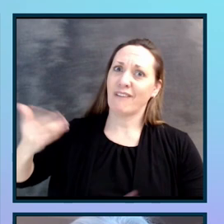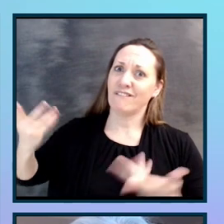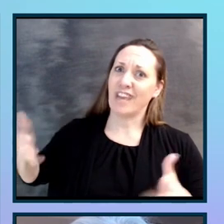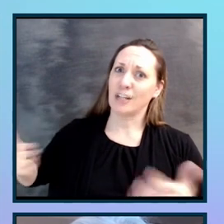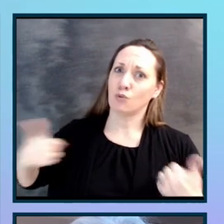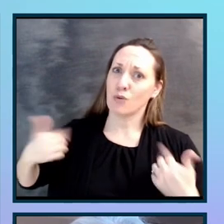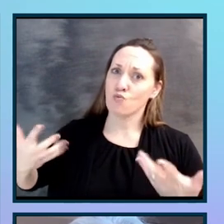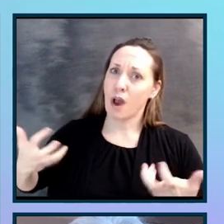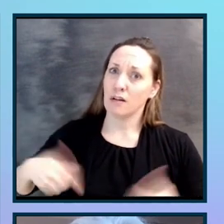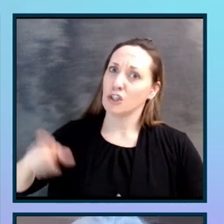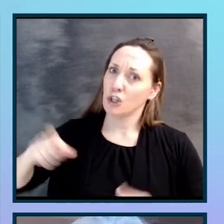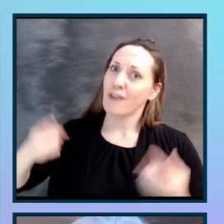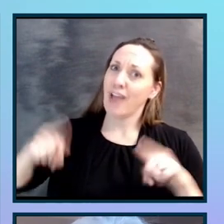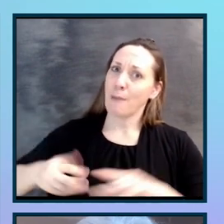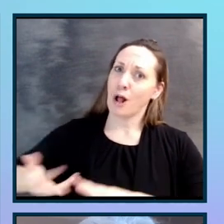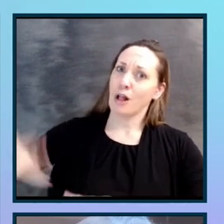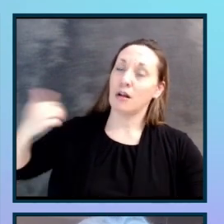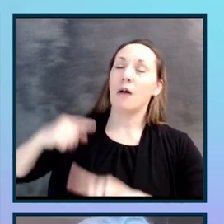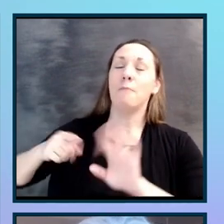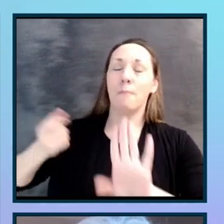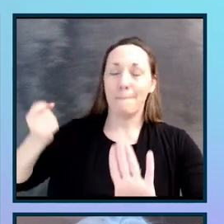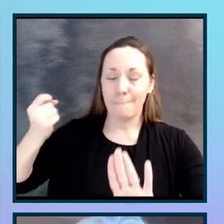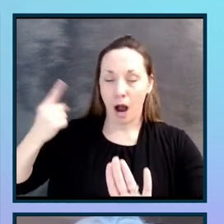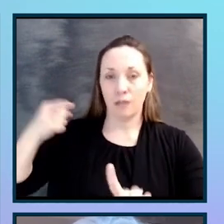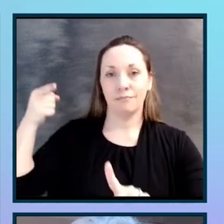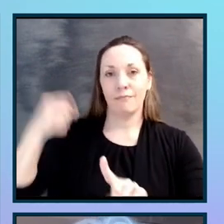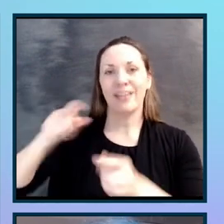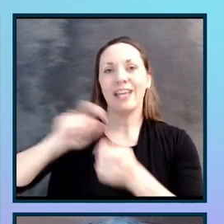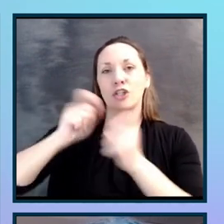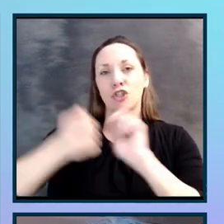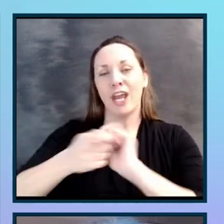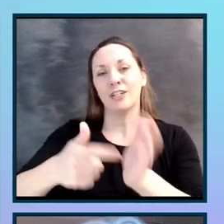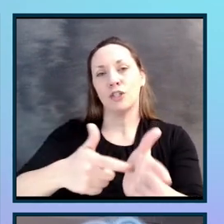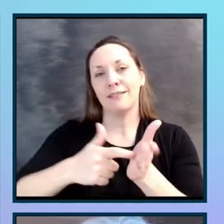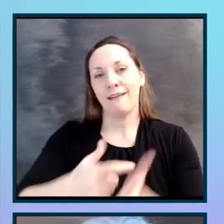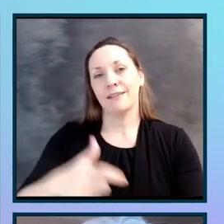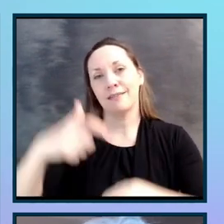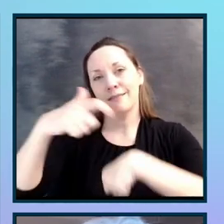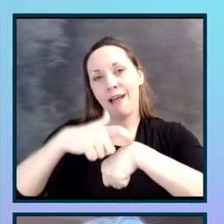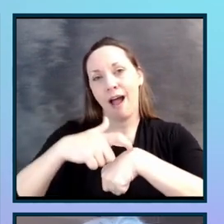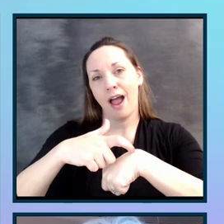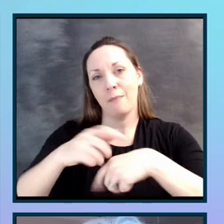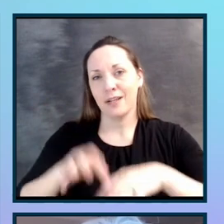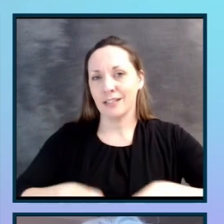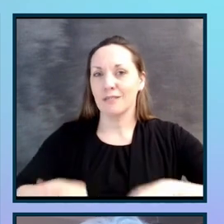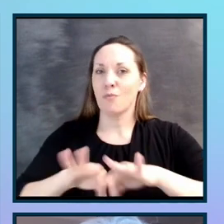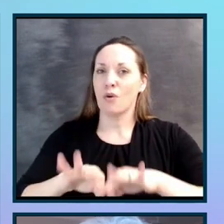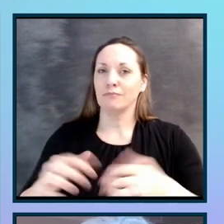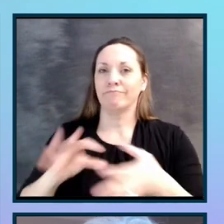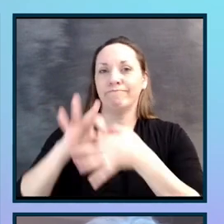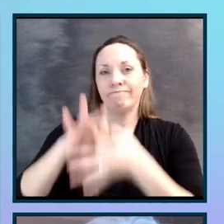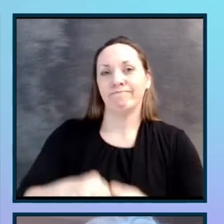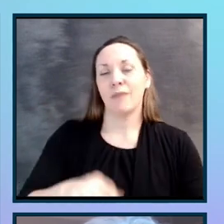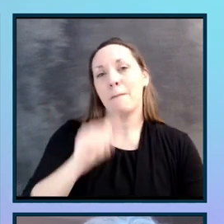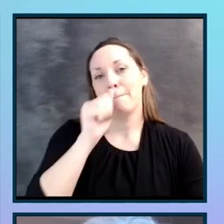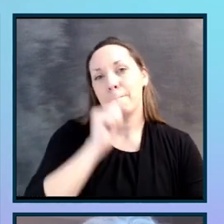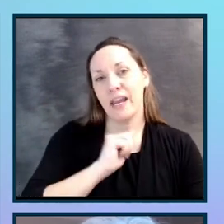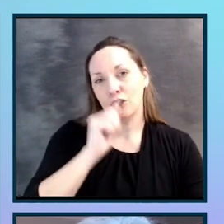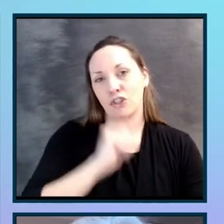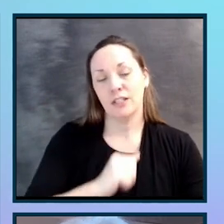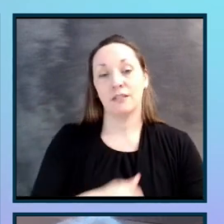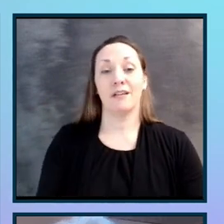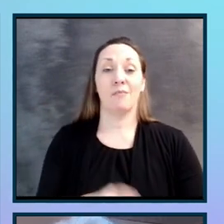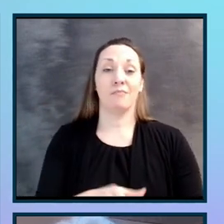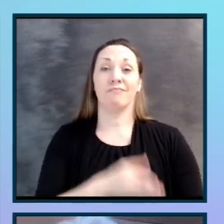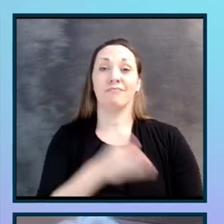yesterday. But change takes time. And patience has really been key. Another image for